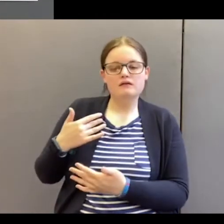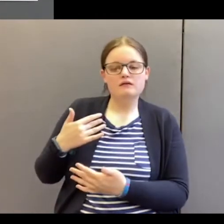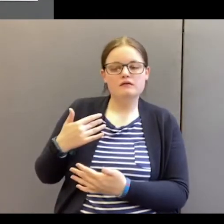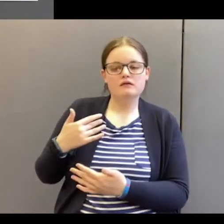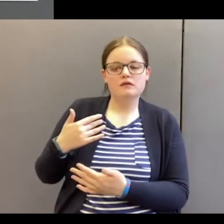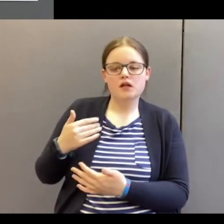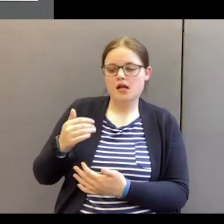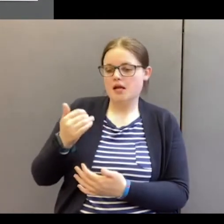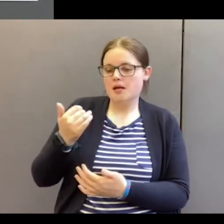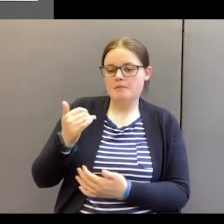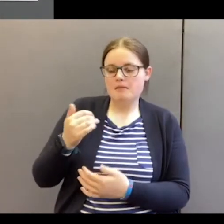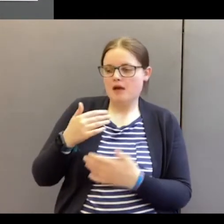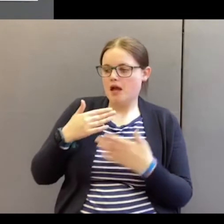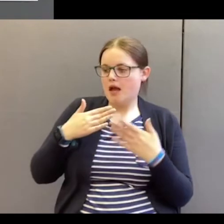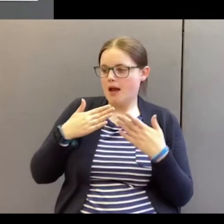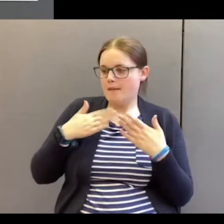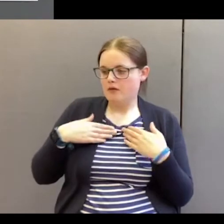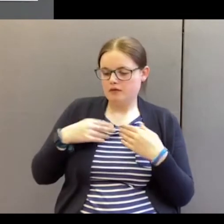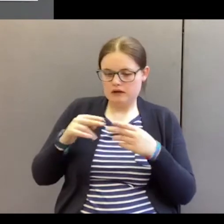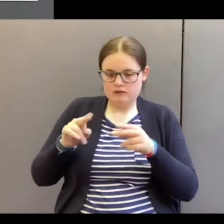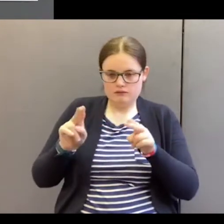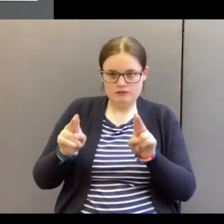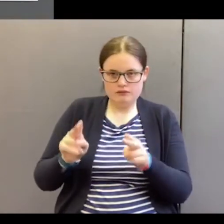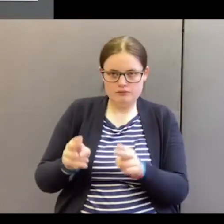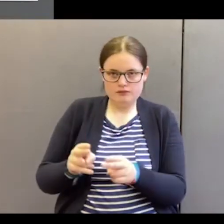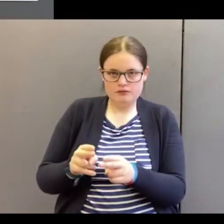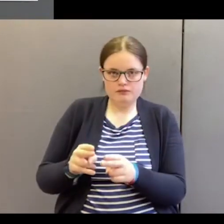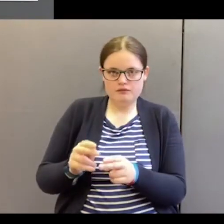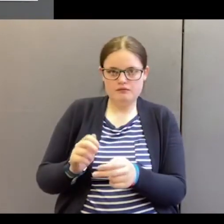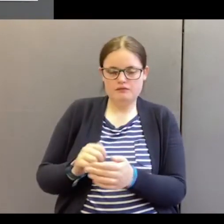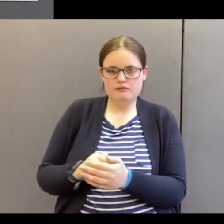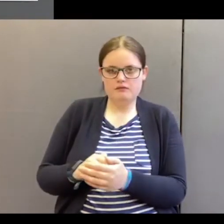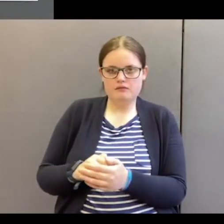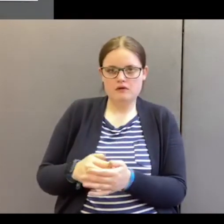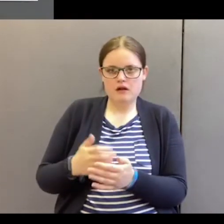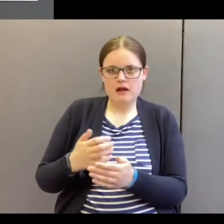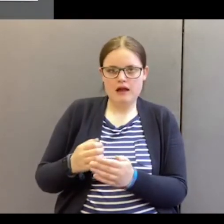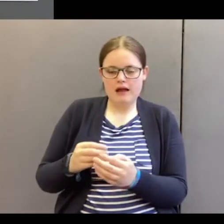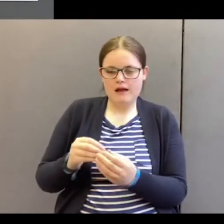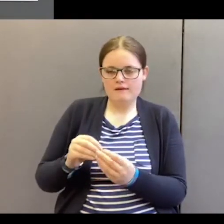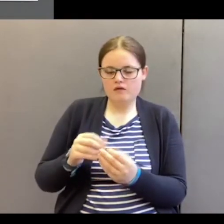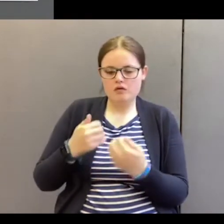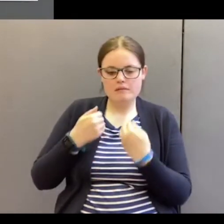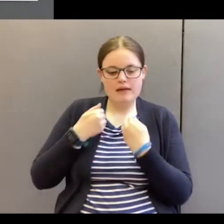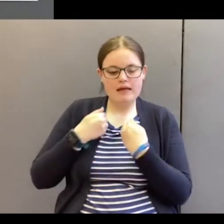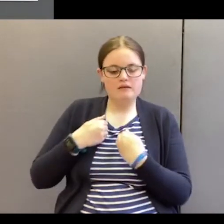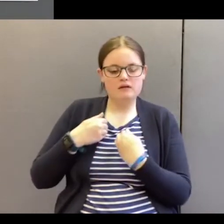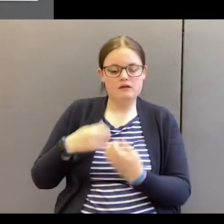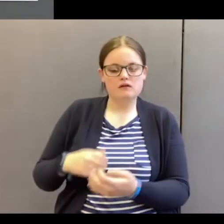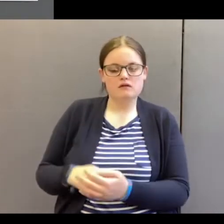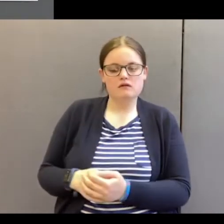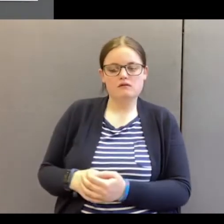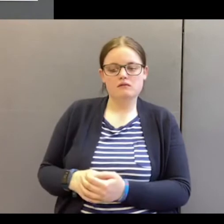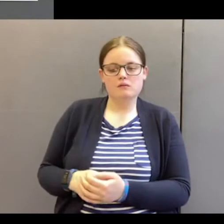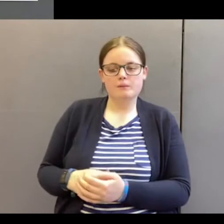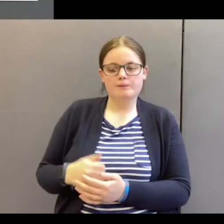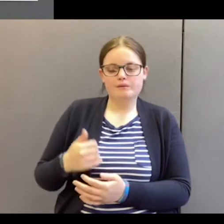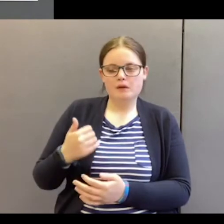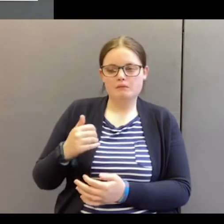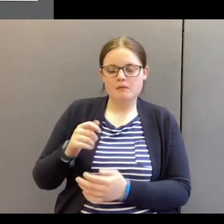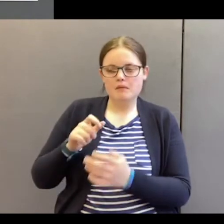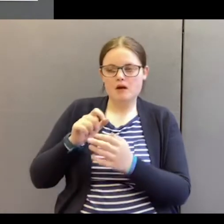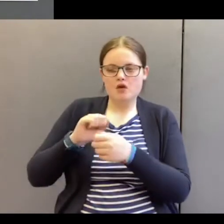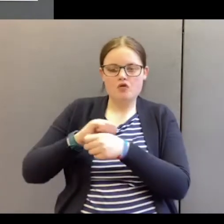perhaps their body is deteriorated. They have some form of illness. Maybe COVID